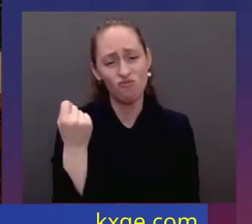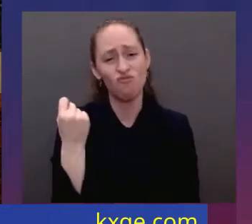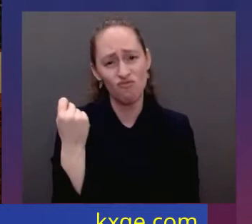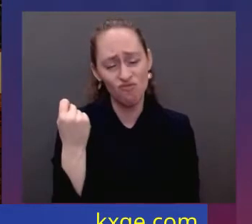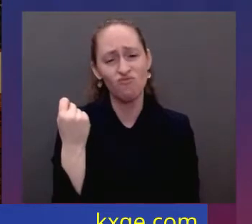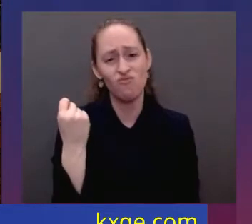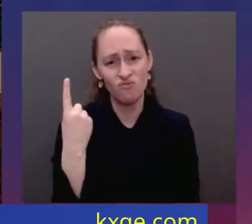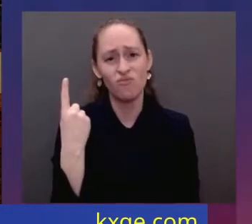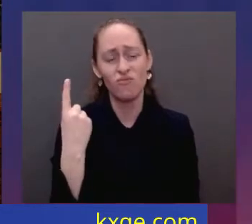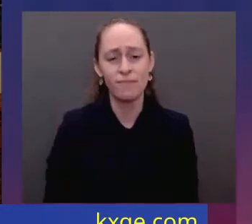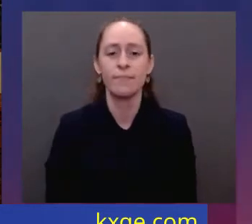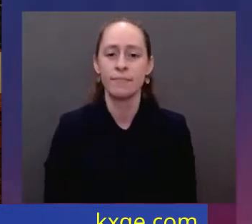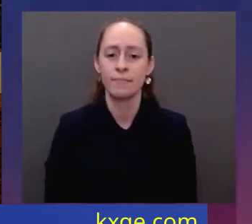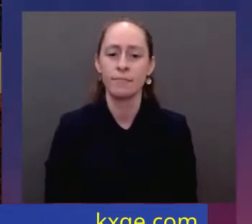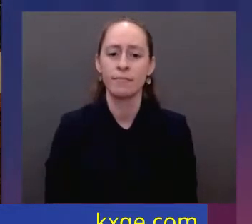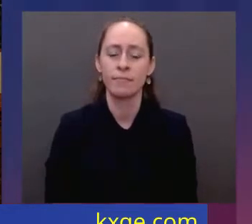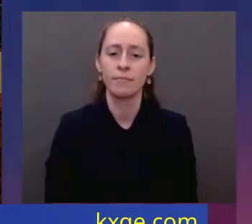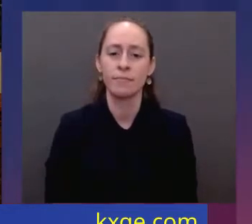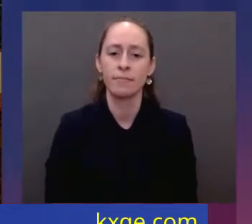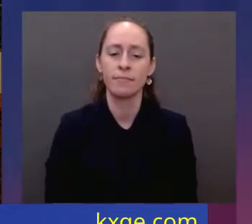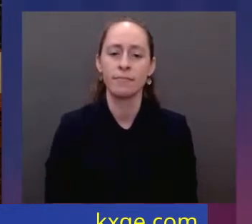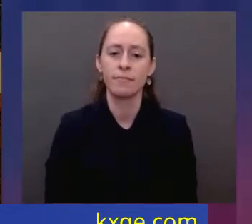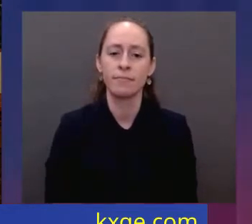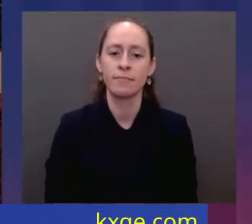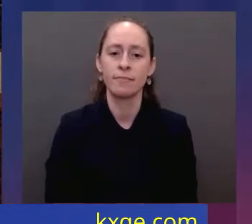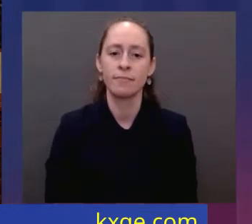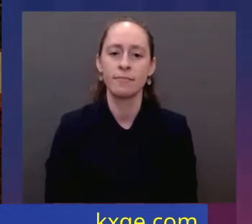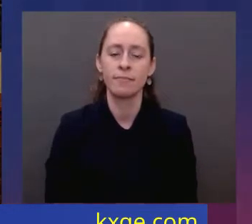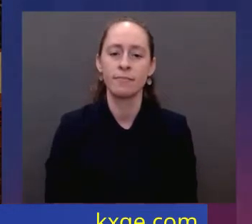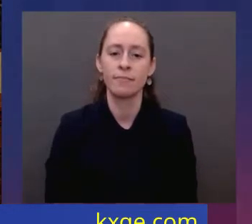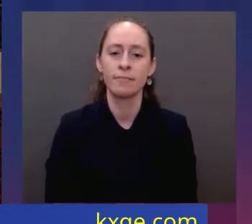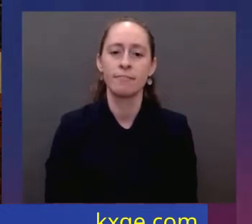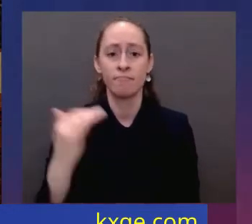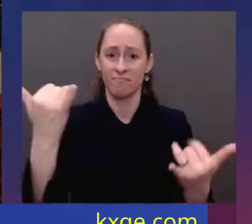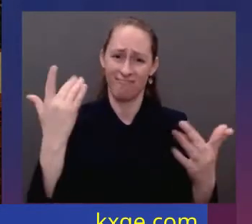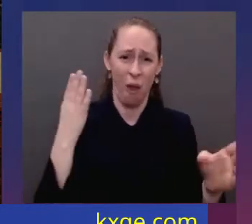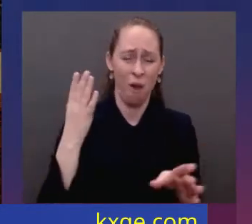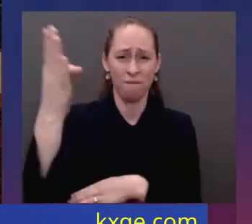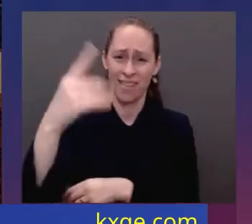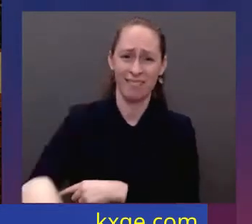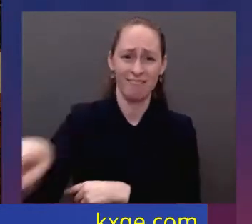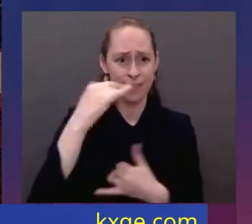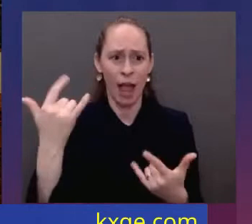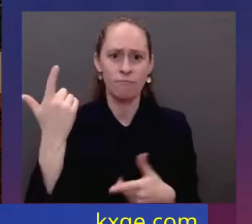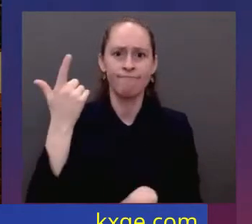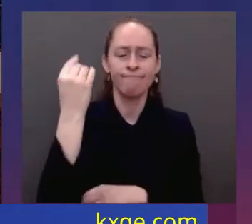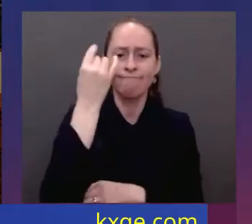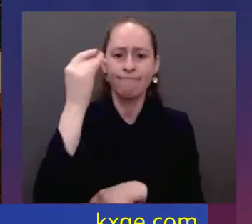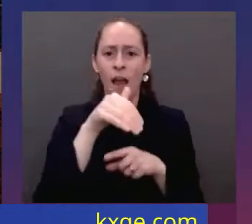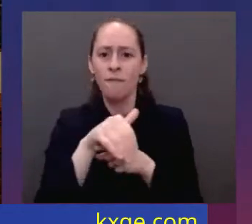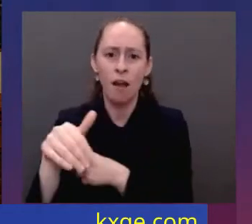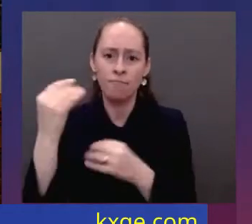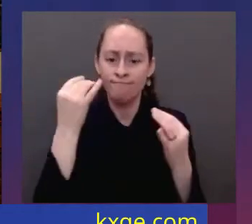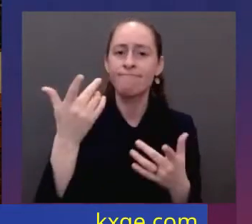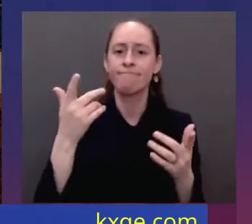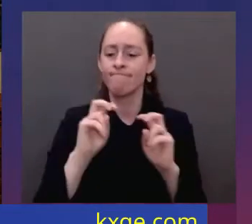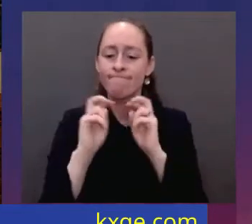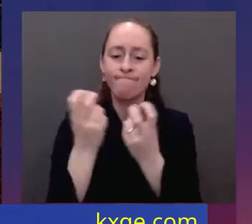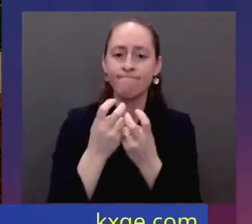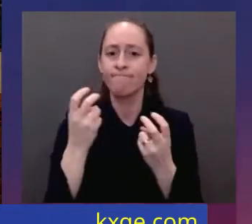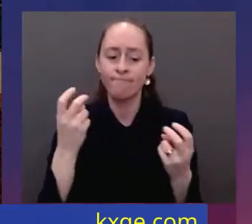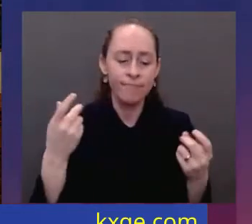at a dining room table or a kitchen table and look at an empty chair because they lost somebody. But I also know this, because of the progress we've made,